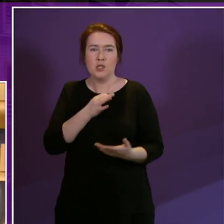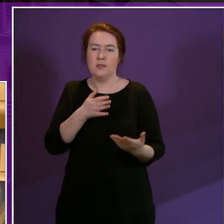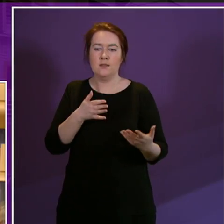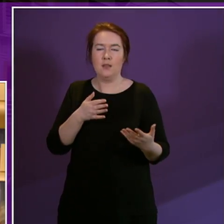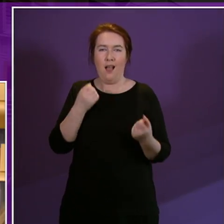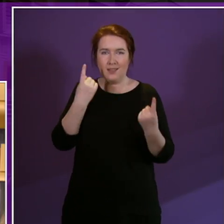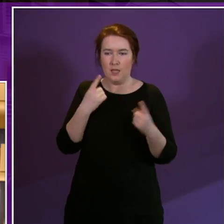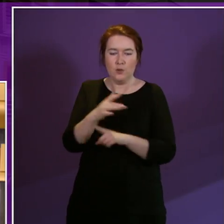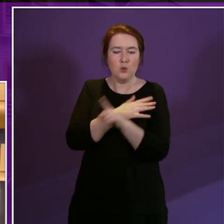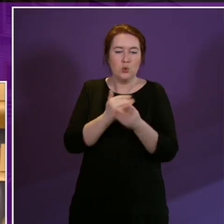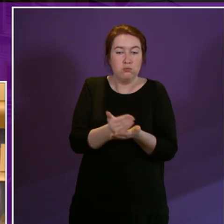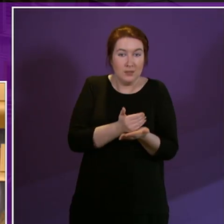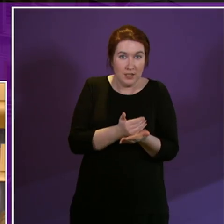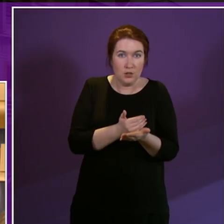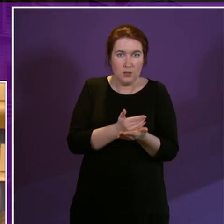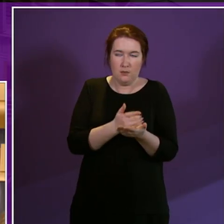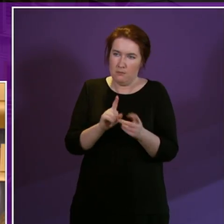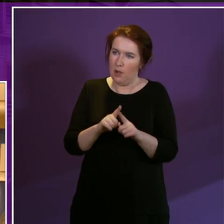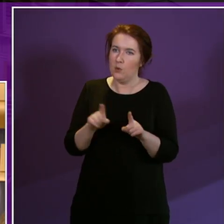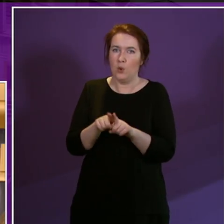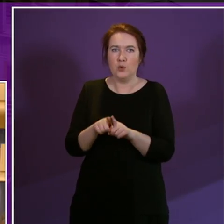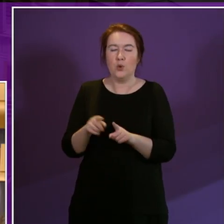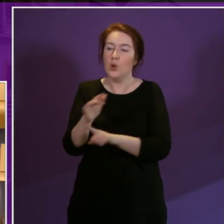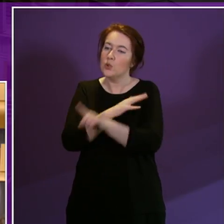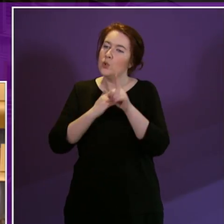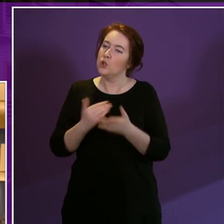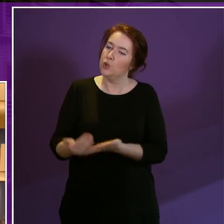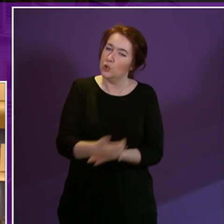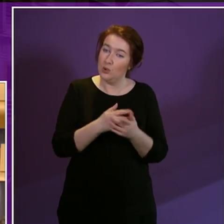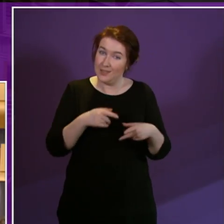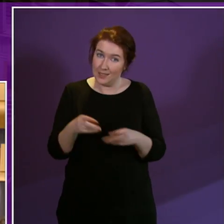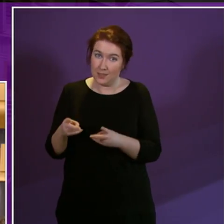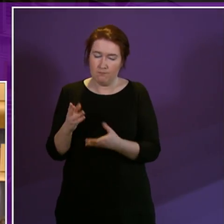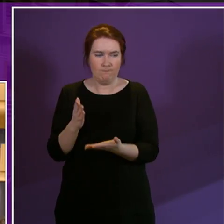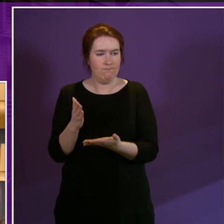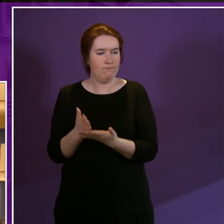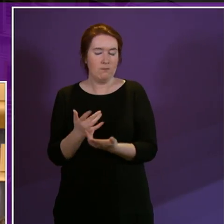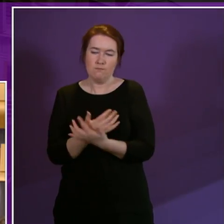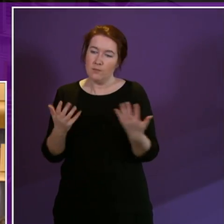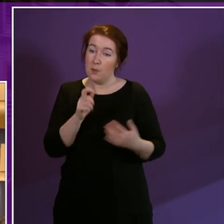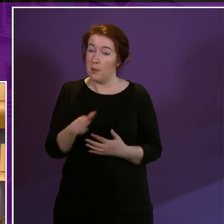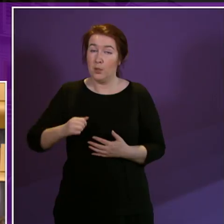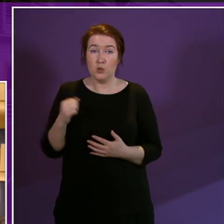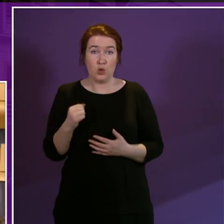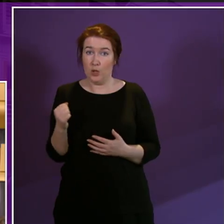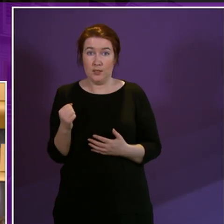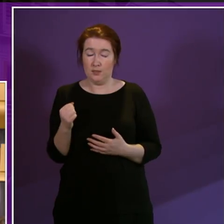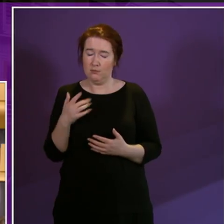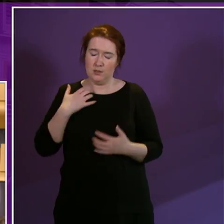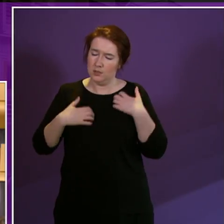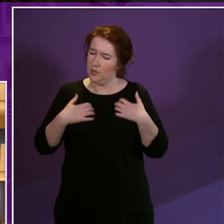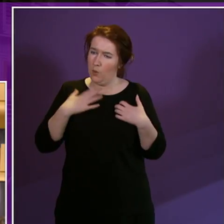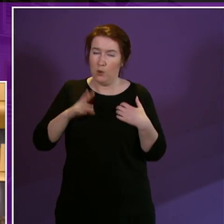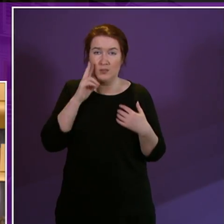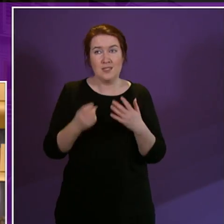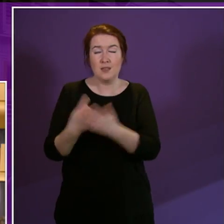idea of social protection. A social security system which many people in Scotland just can't wait for.